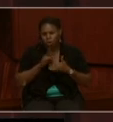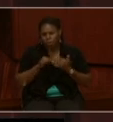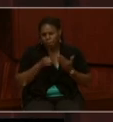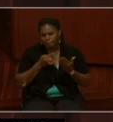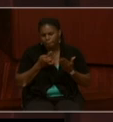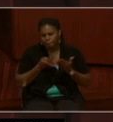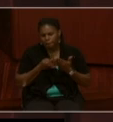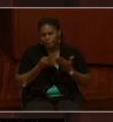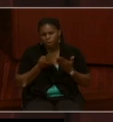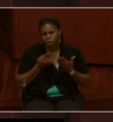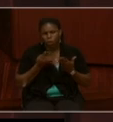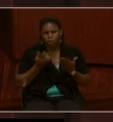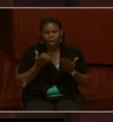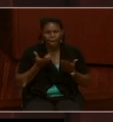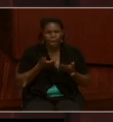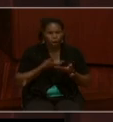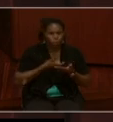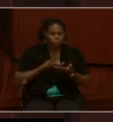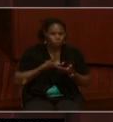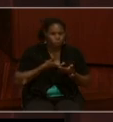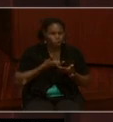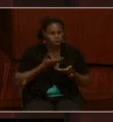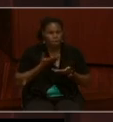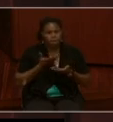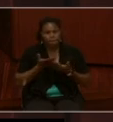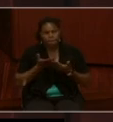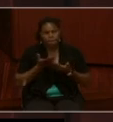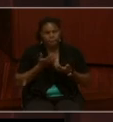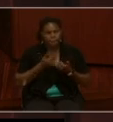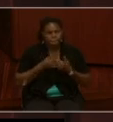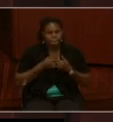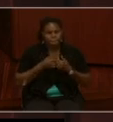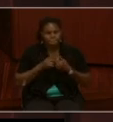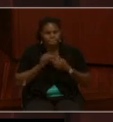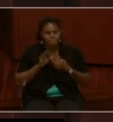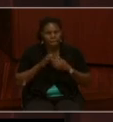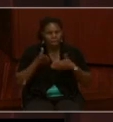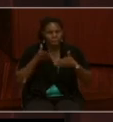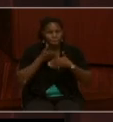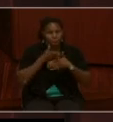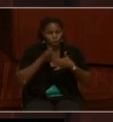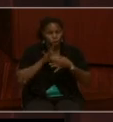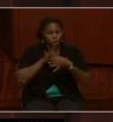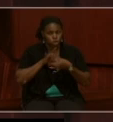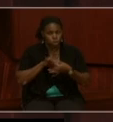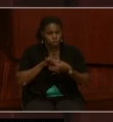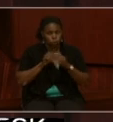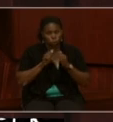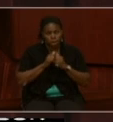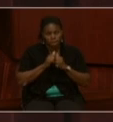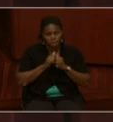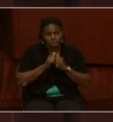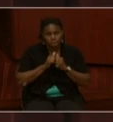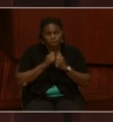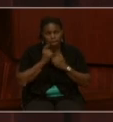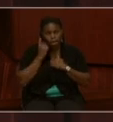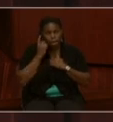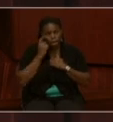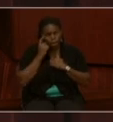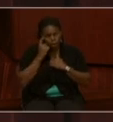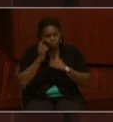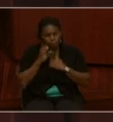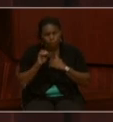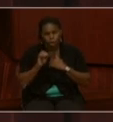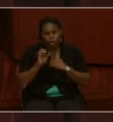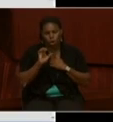partnership with National Oceanic and